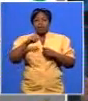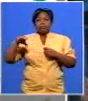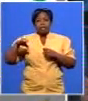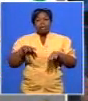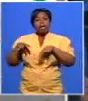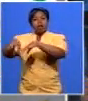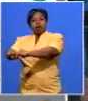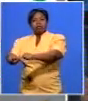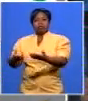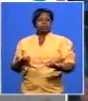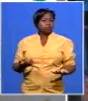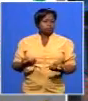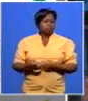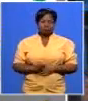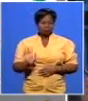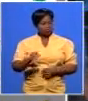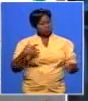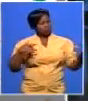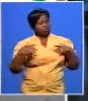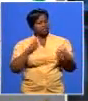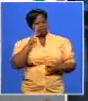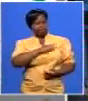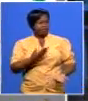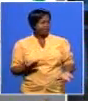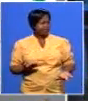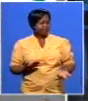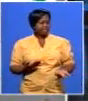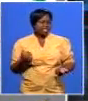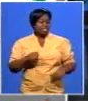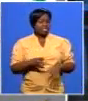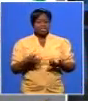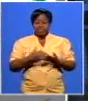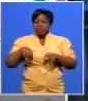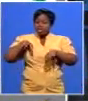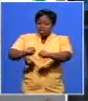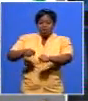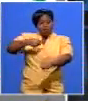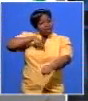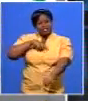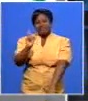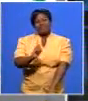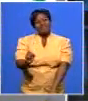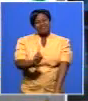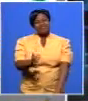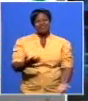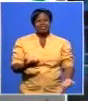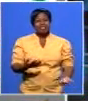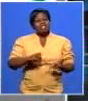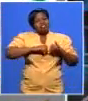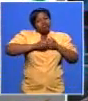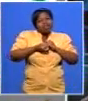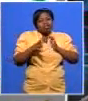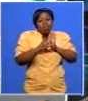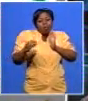even having to work for it no he doesn't they don't take anything away from us they are rubbing themselves into our image